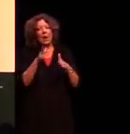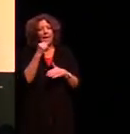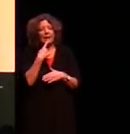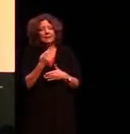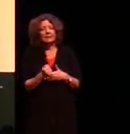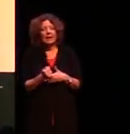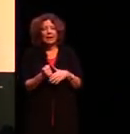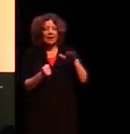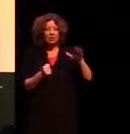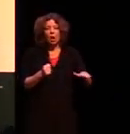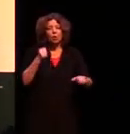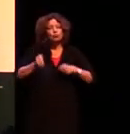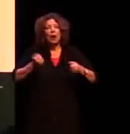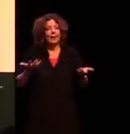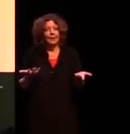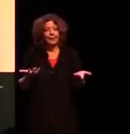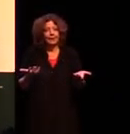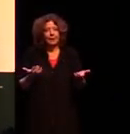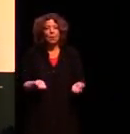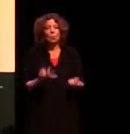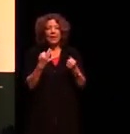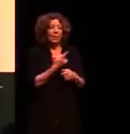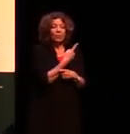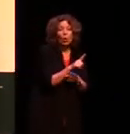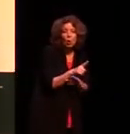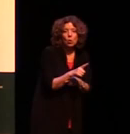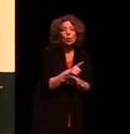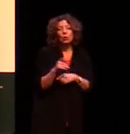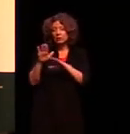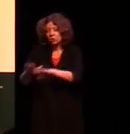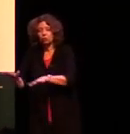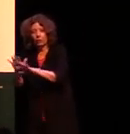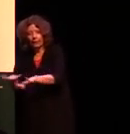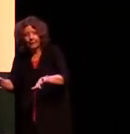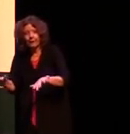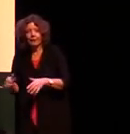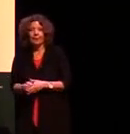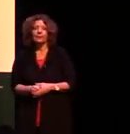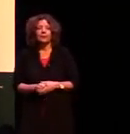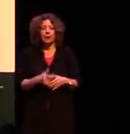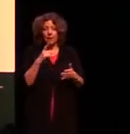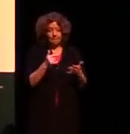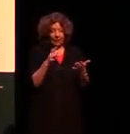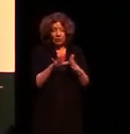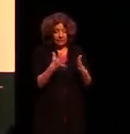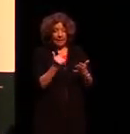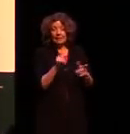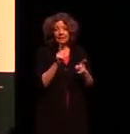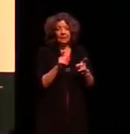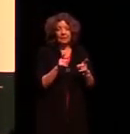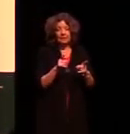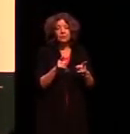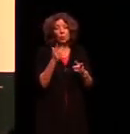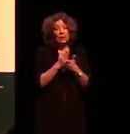say child run in a non-specific way and mean there's any number of children running and I don't know how many there are